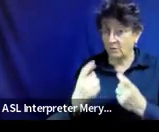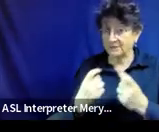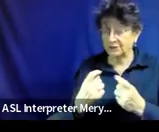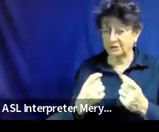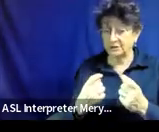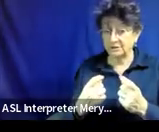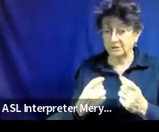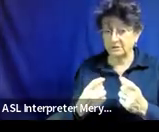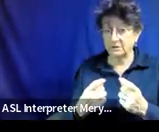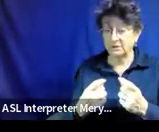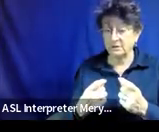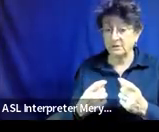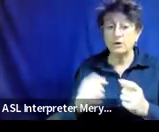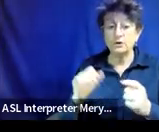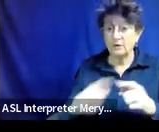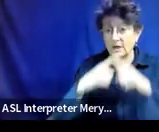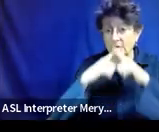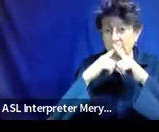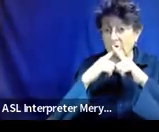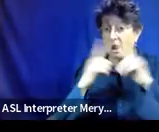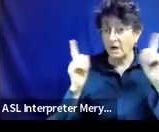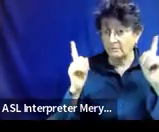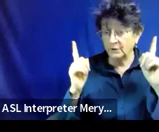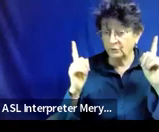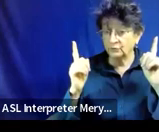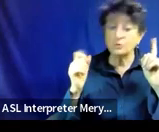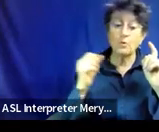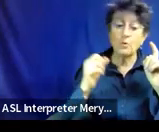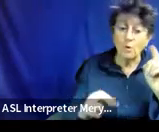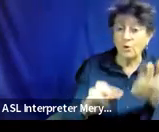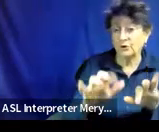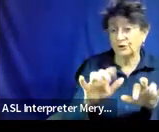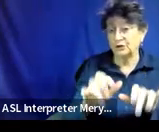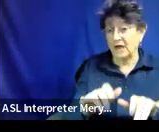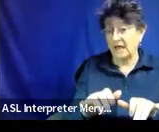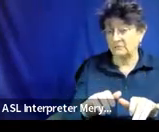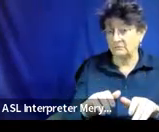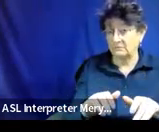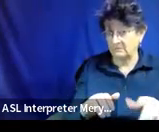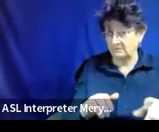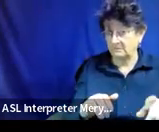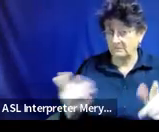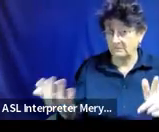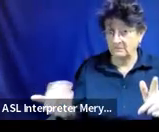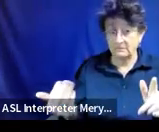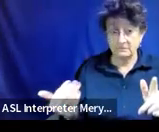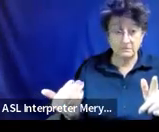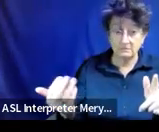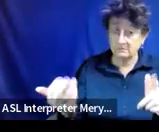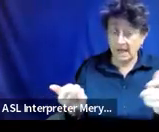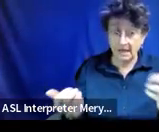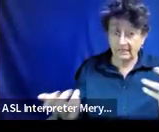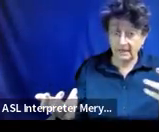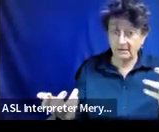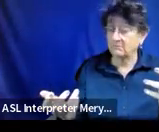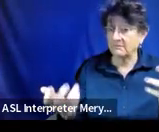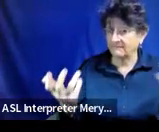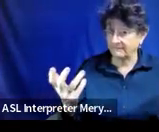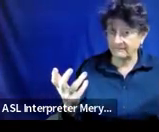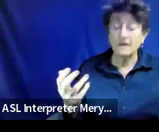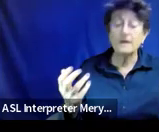chat or you can come off mute if you want to. And then we're going to turn it over to Jennifer, I think. Okay.